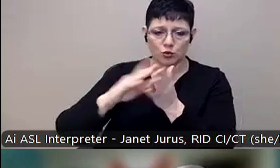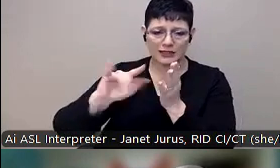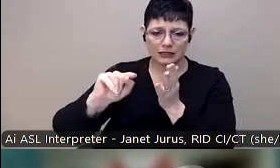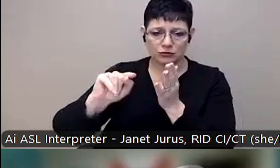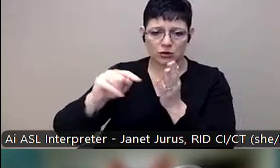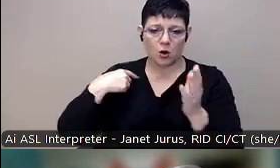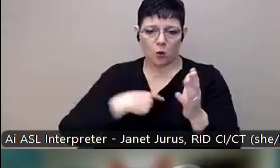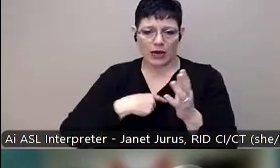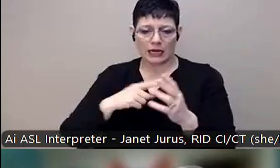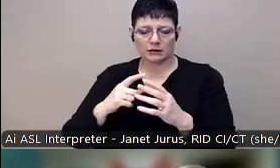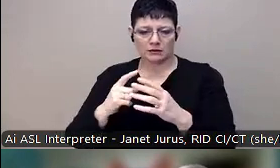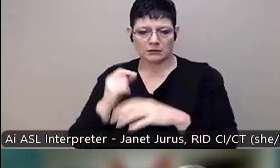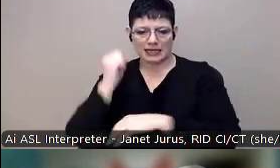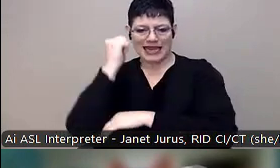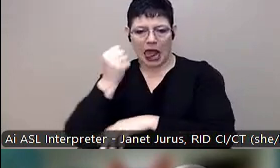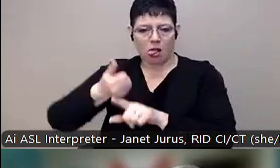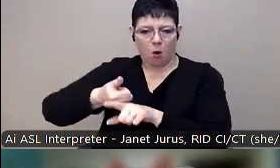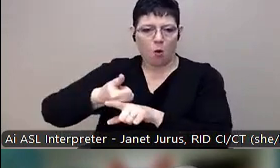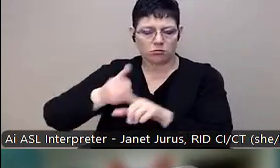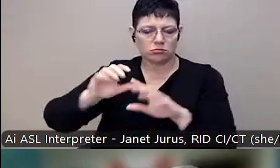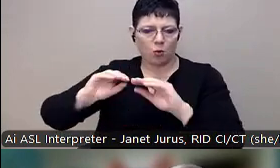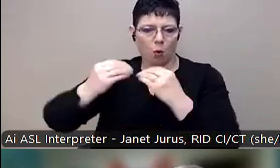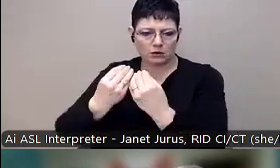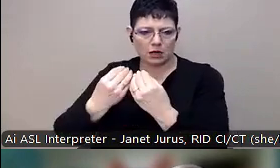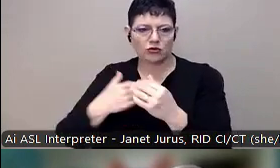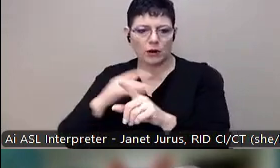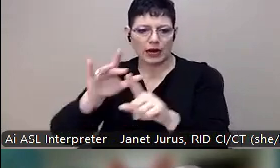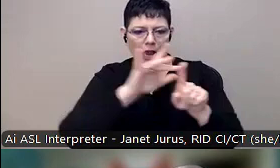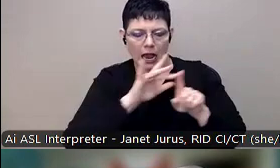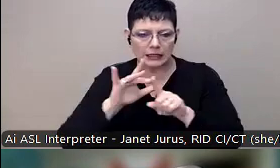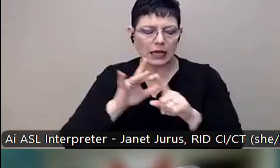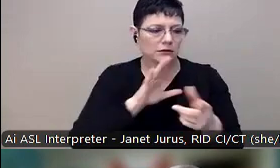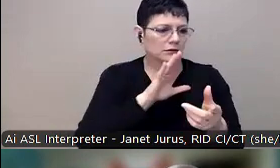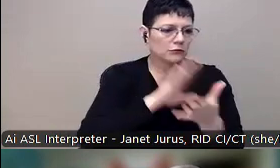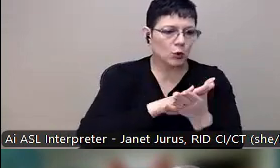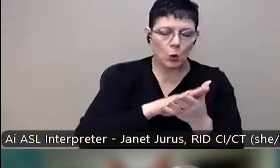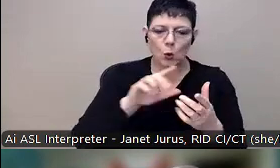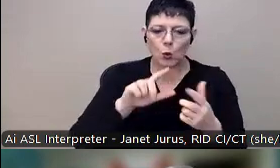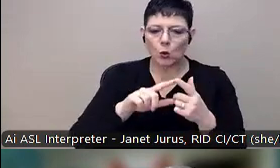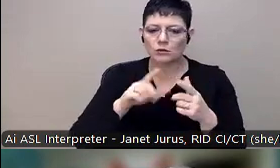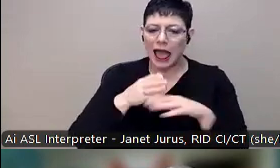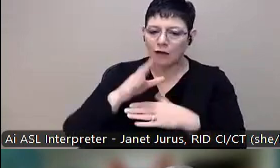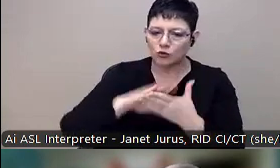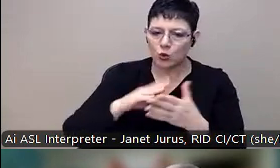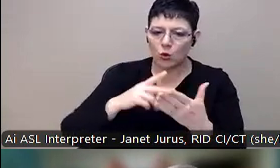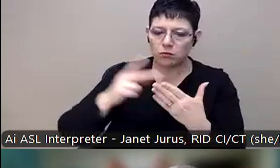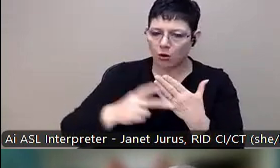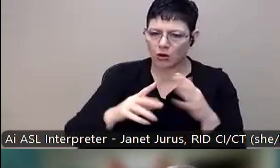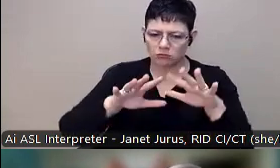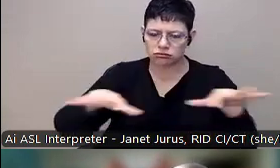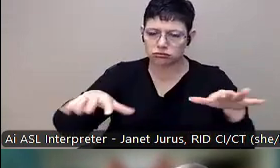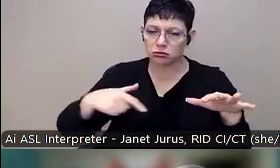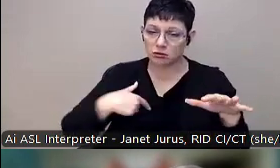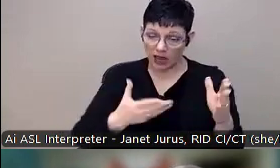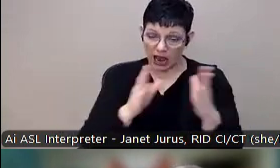schools and we say, or schools, community sites, Parks and Rec, Boys and Girls Club, and we ask, can we come in and host these